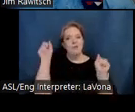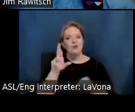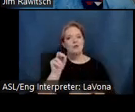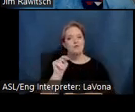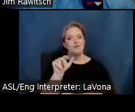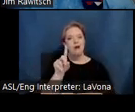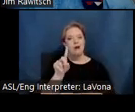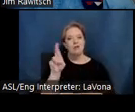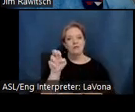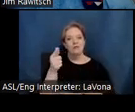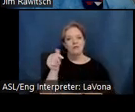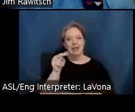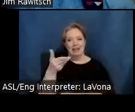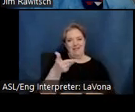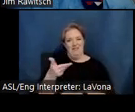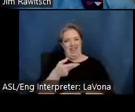for a visit.